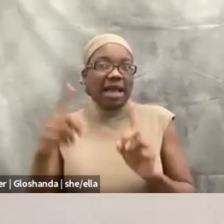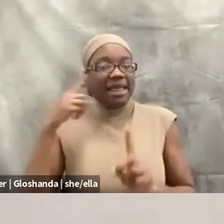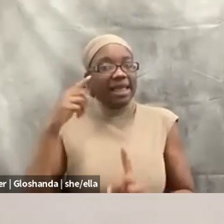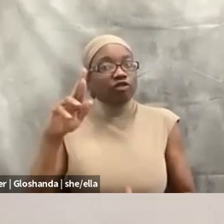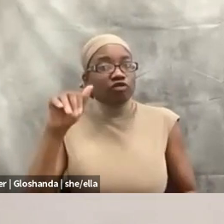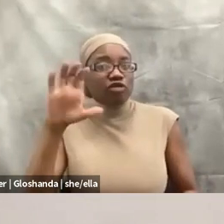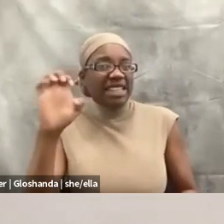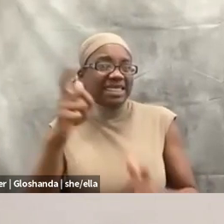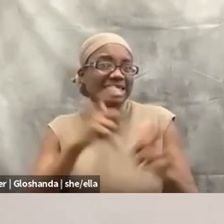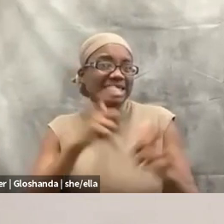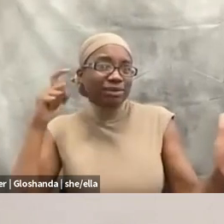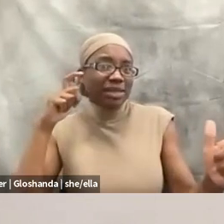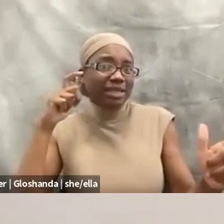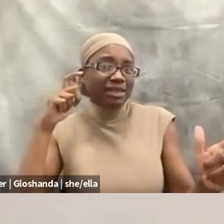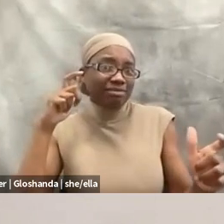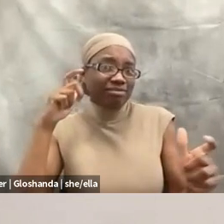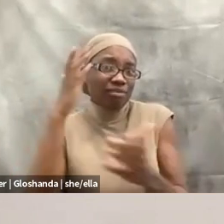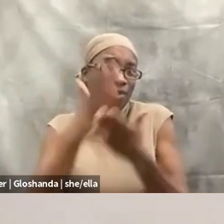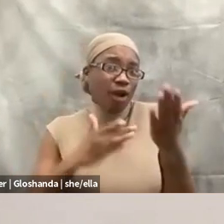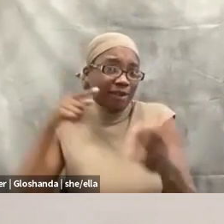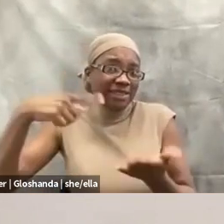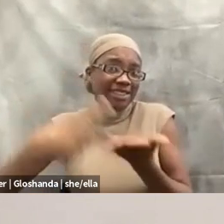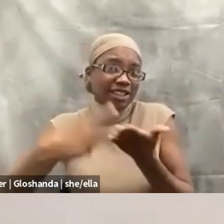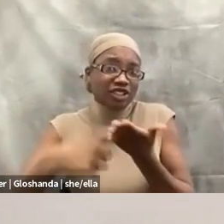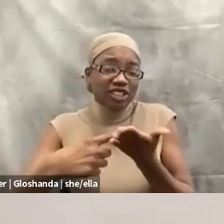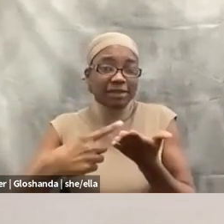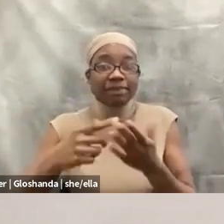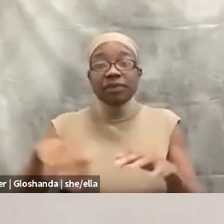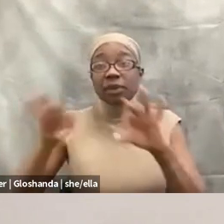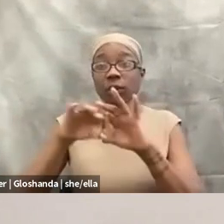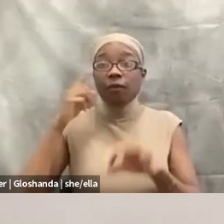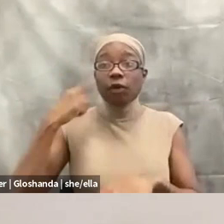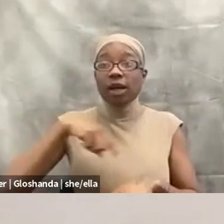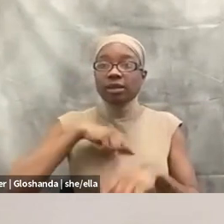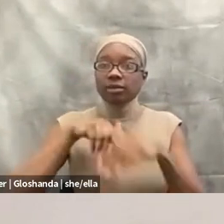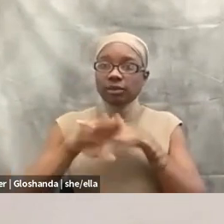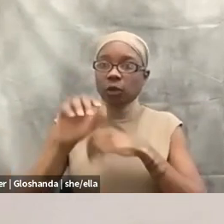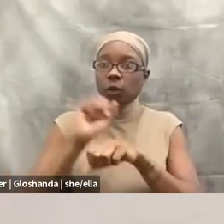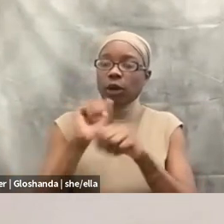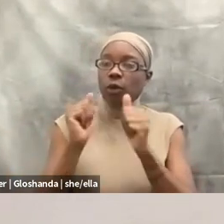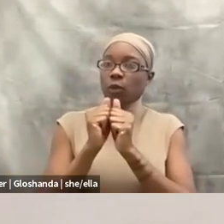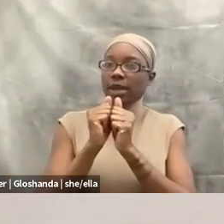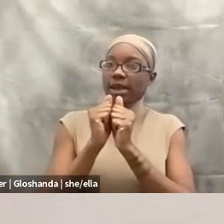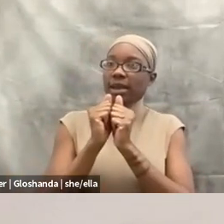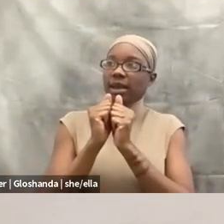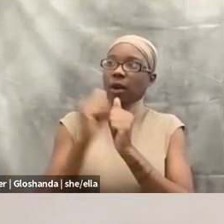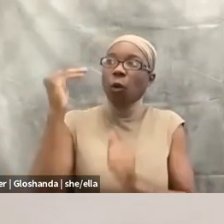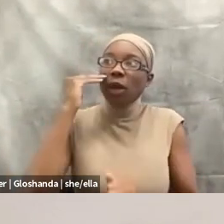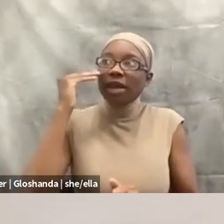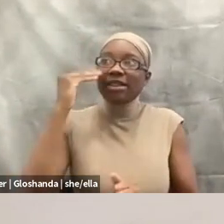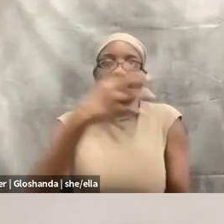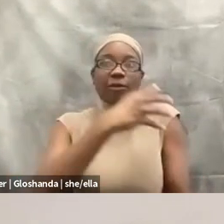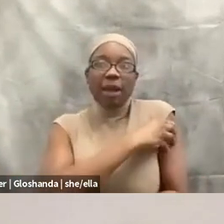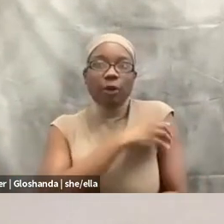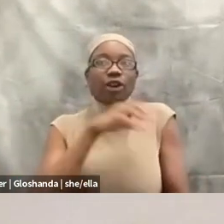And, um, it's important that we go into this work with our eyes open about the power dynamics and know exactly